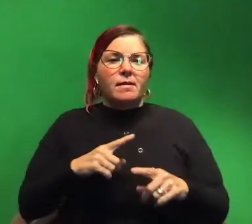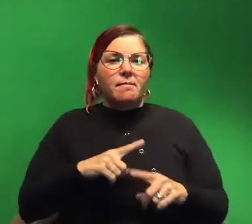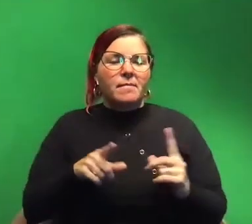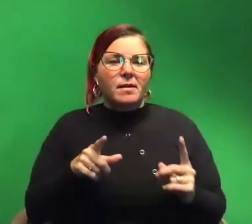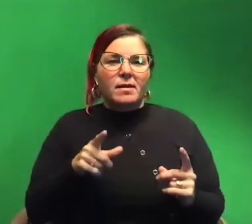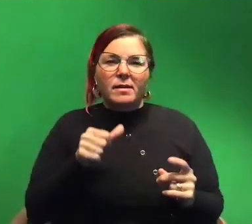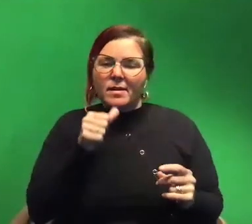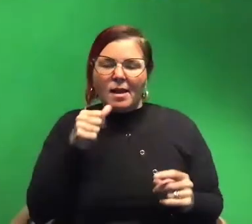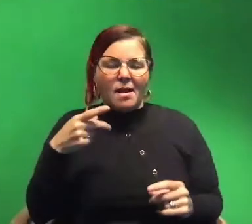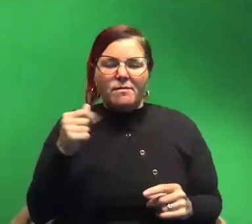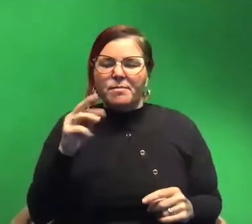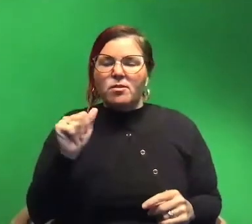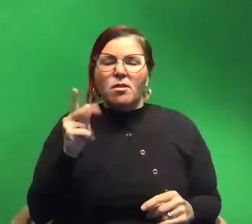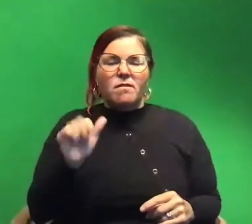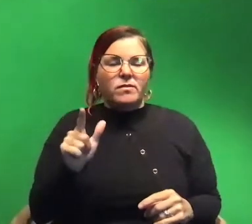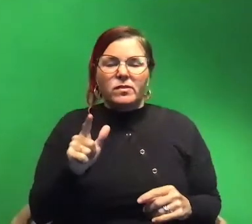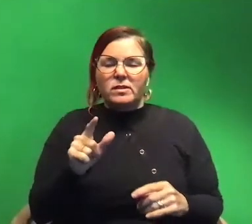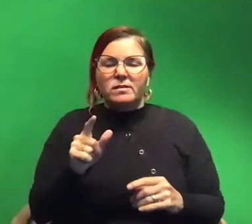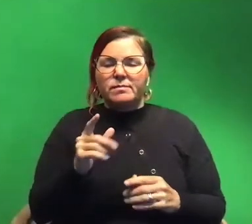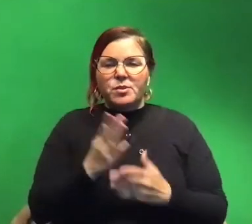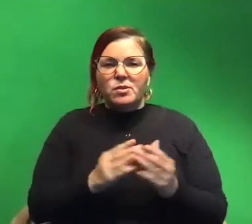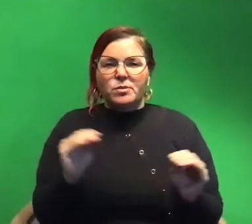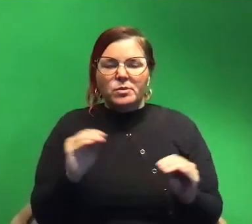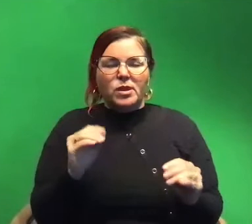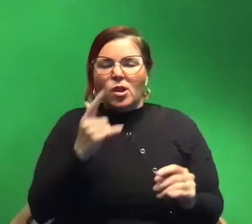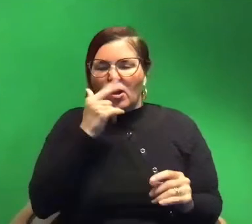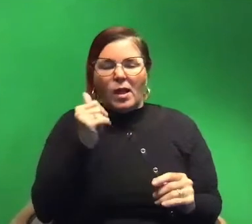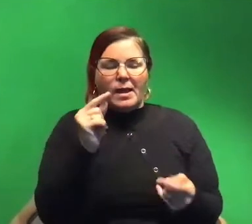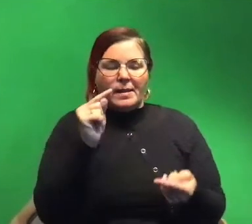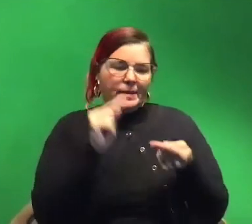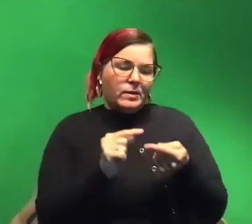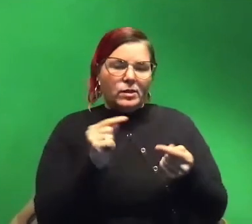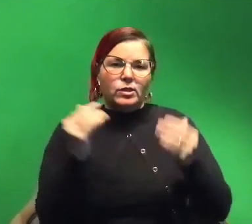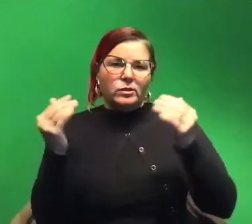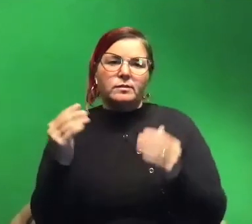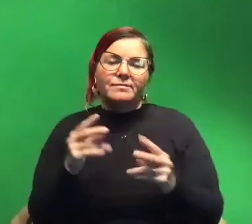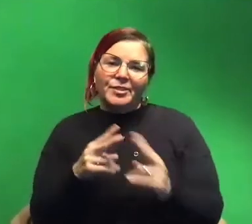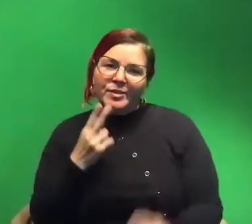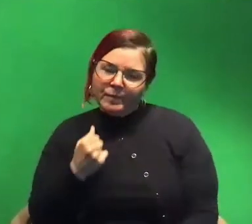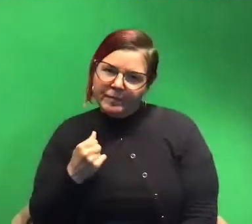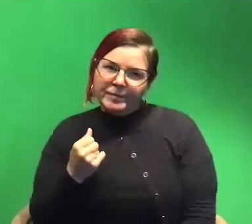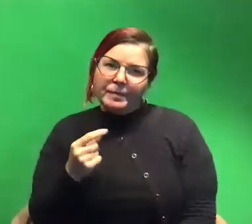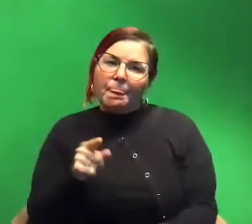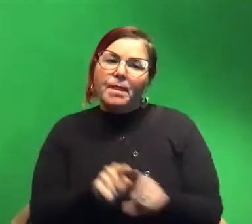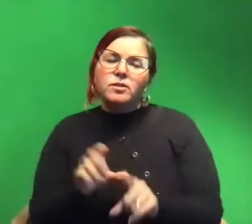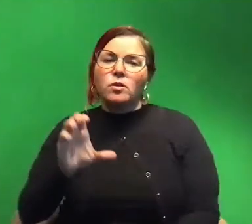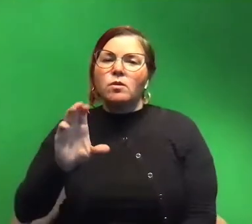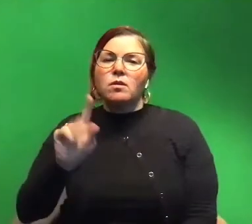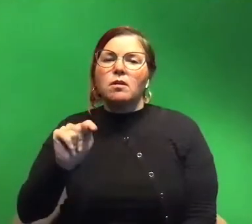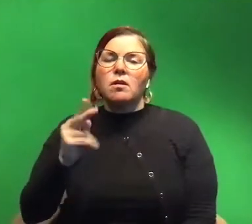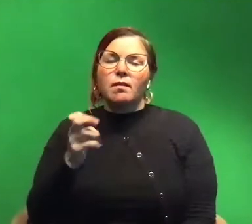this paralarval stuff. They pretty much just look like bobtail squid adults. Um which also is very cute. And that's also true of cuttlefish. Like